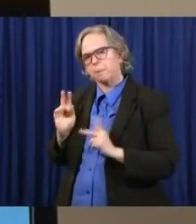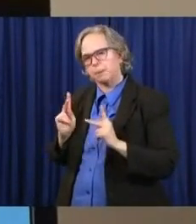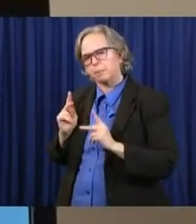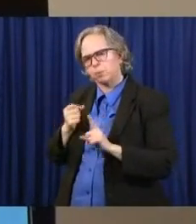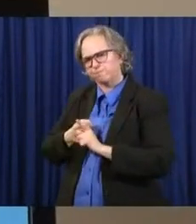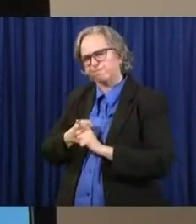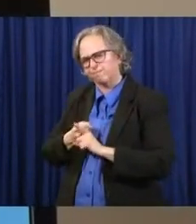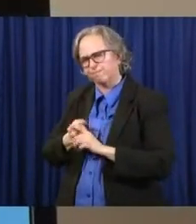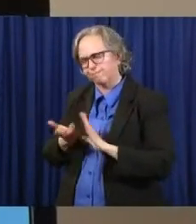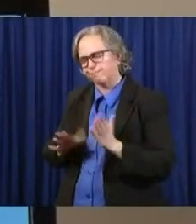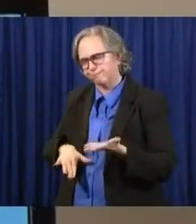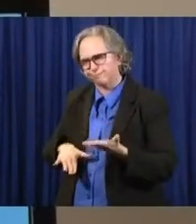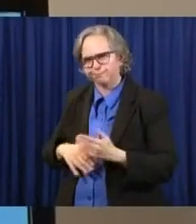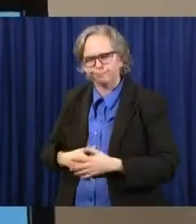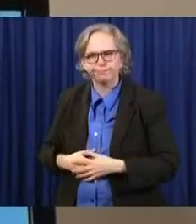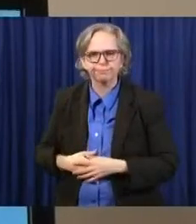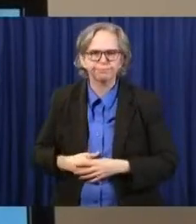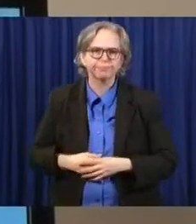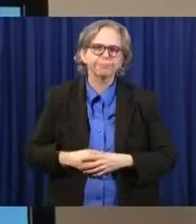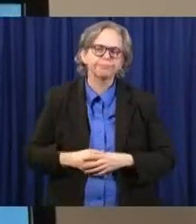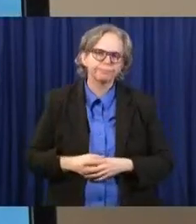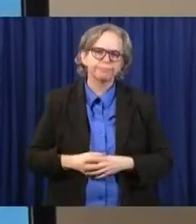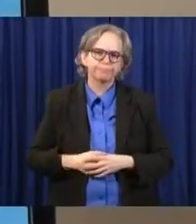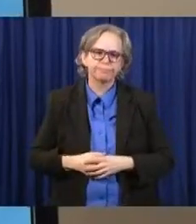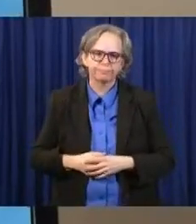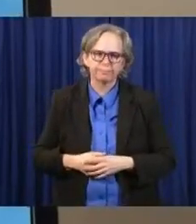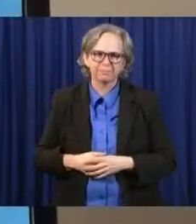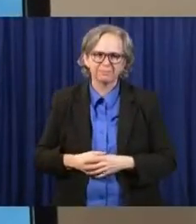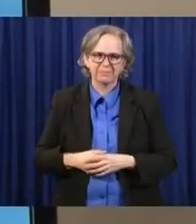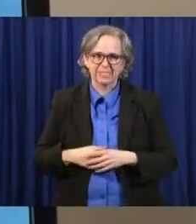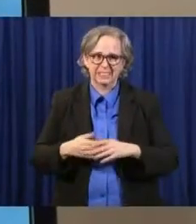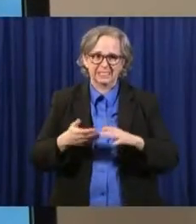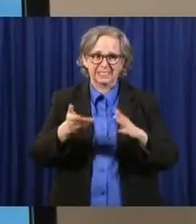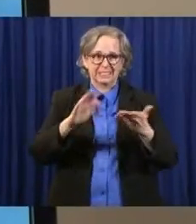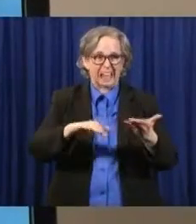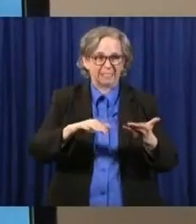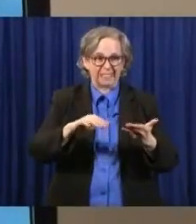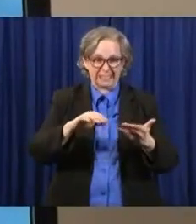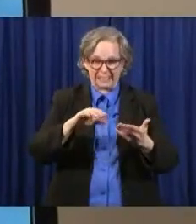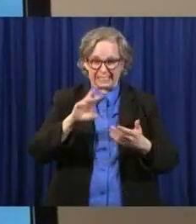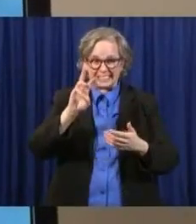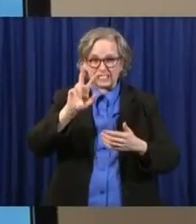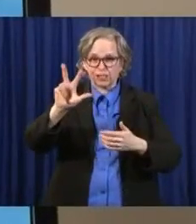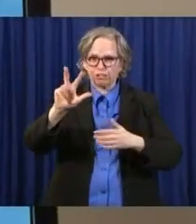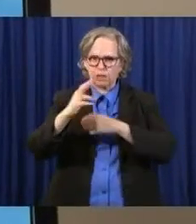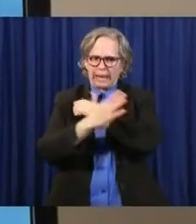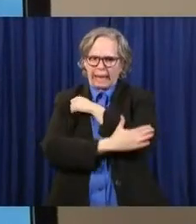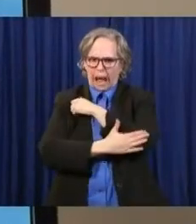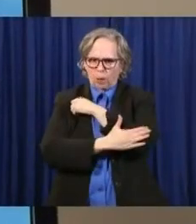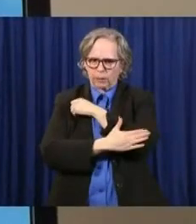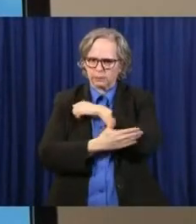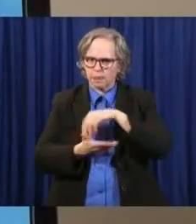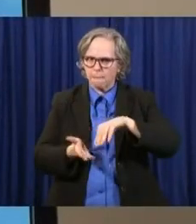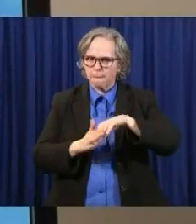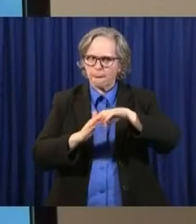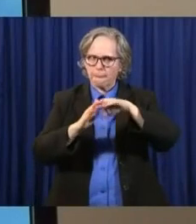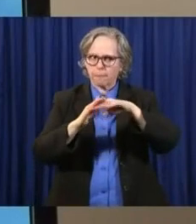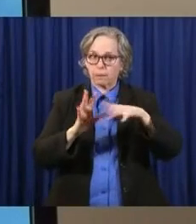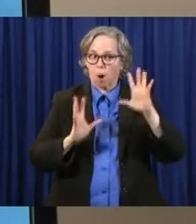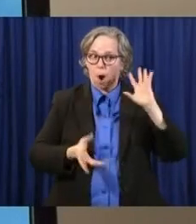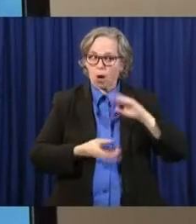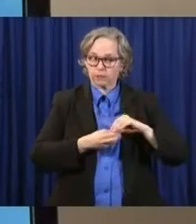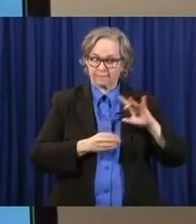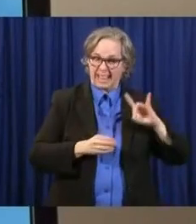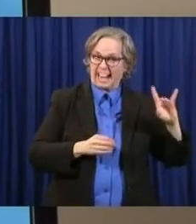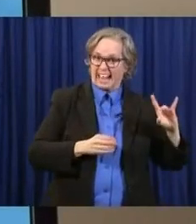We have had deaths in 63 of our 88 counties, and all 88 counties have had cases.